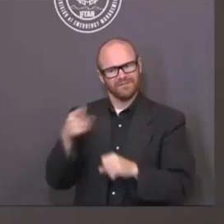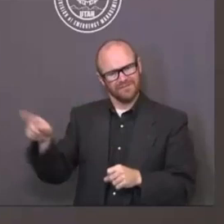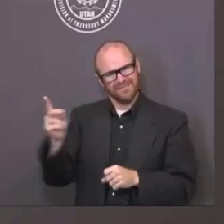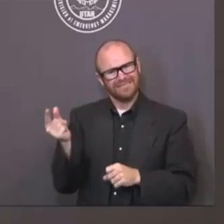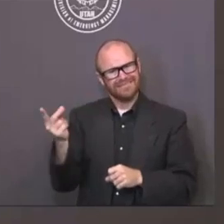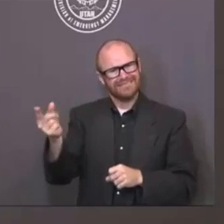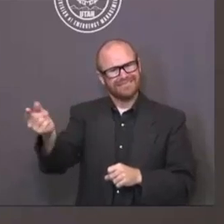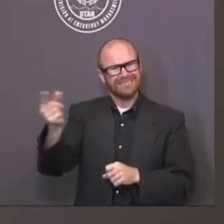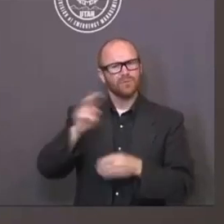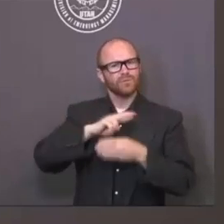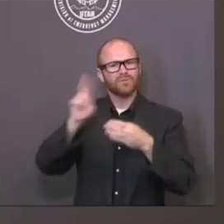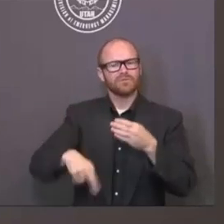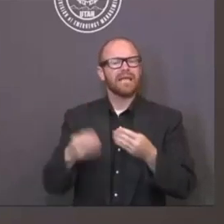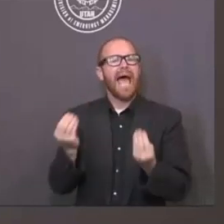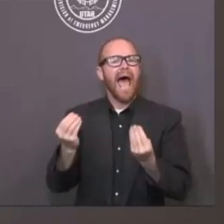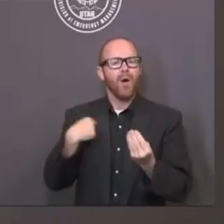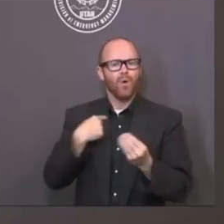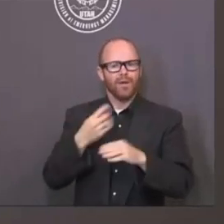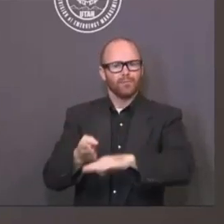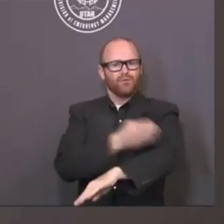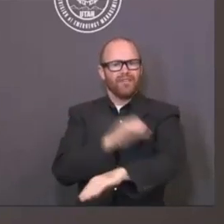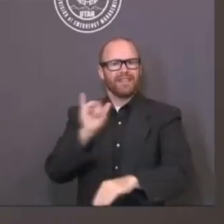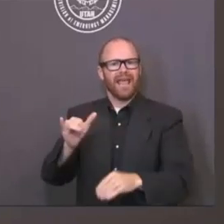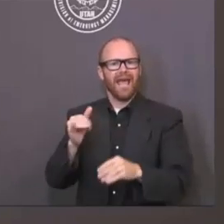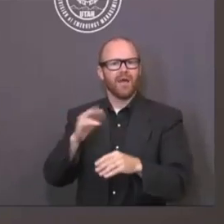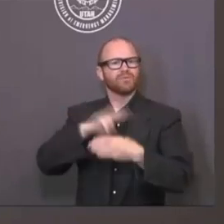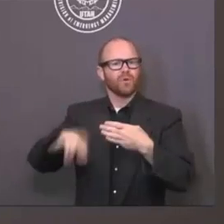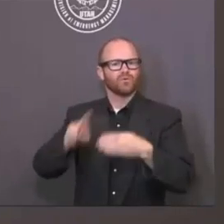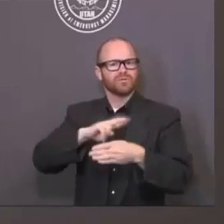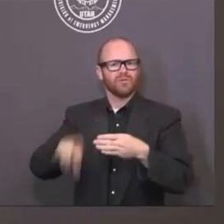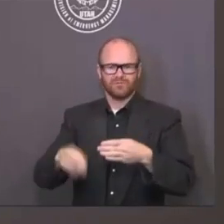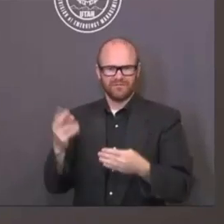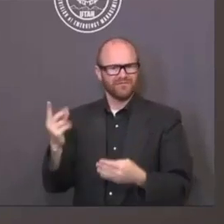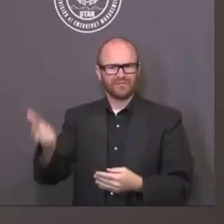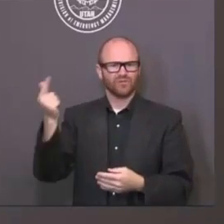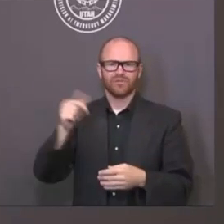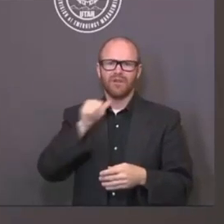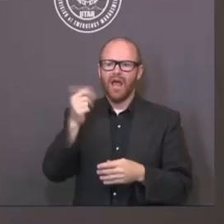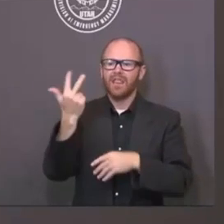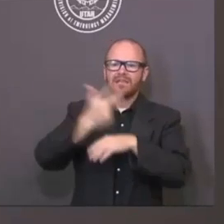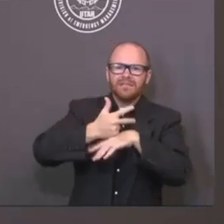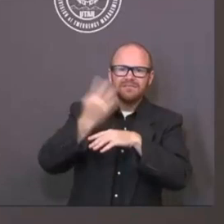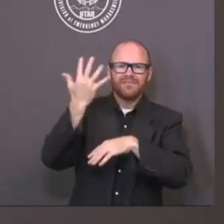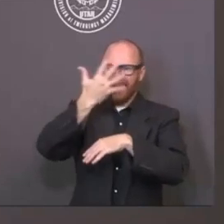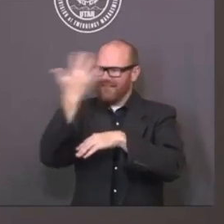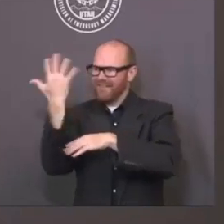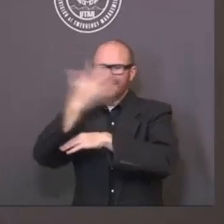timeliness of getting the results back into the hands of those who get tested. Next question.